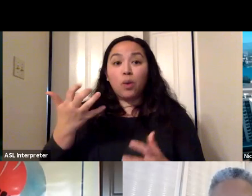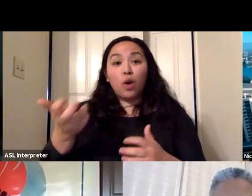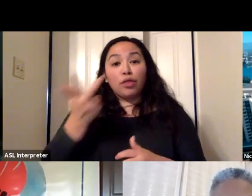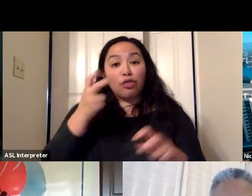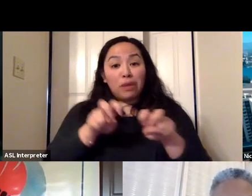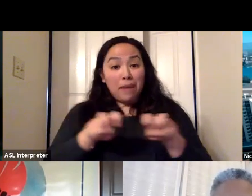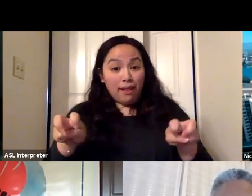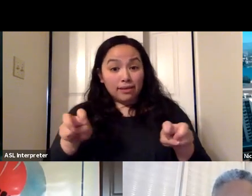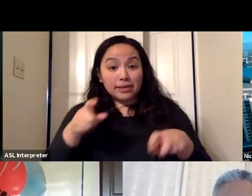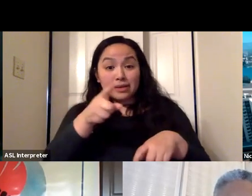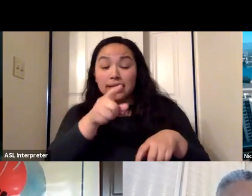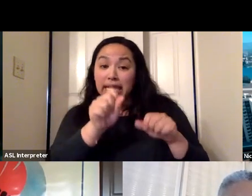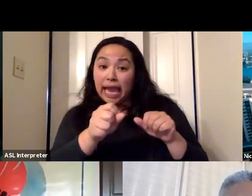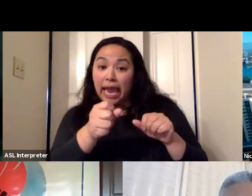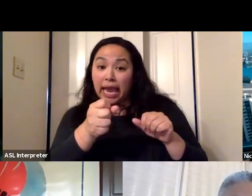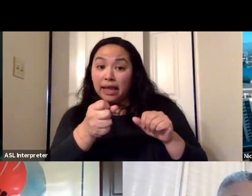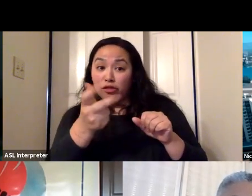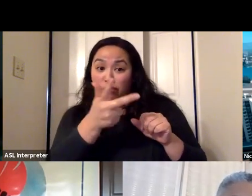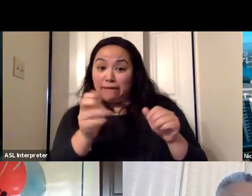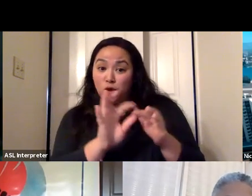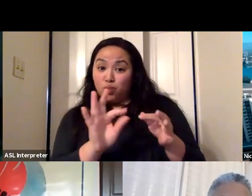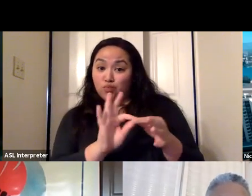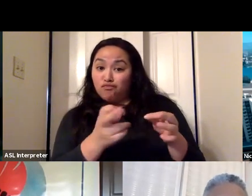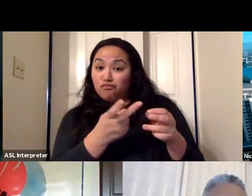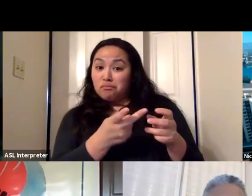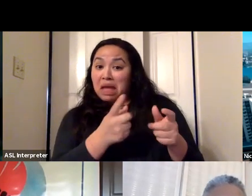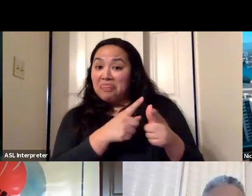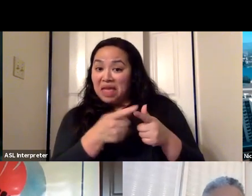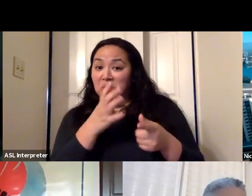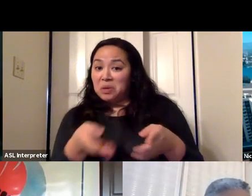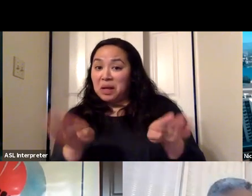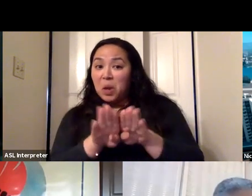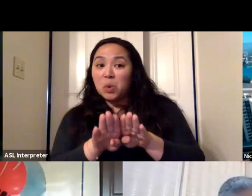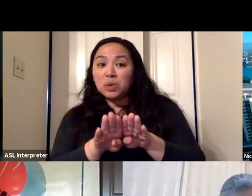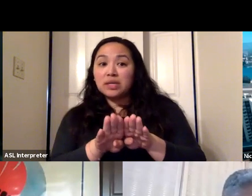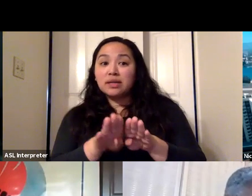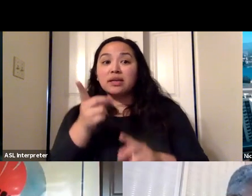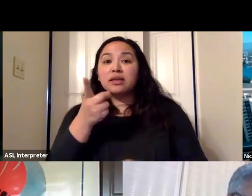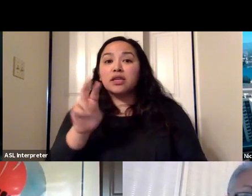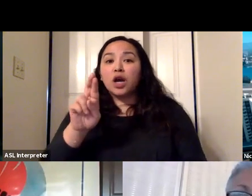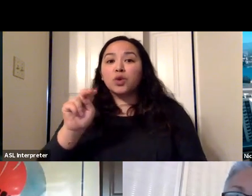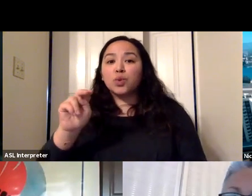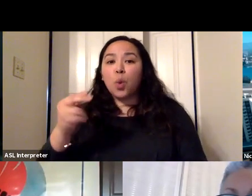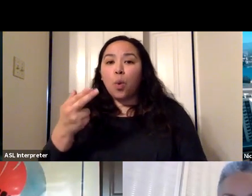just to leave us with a few parting words, and then we will close the session. And why don't we start with you, Dr. Noha?